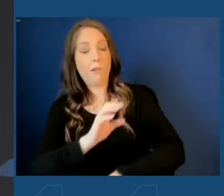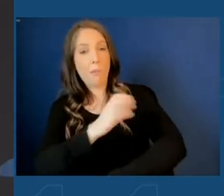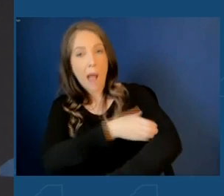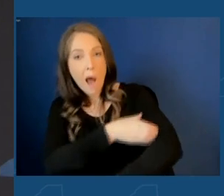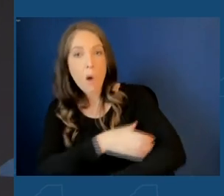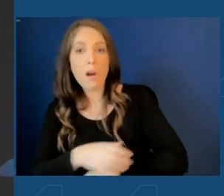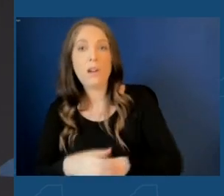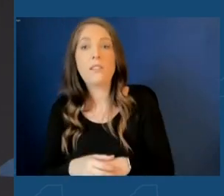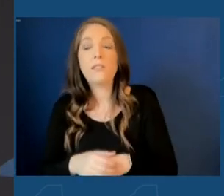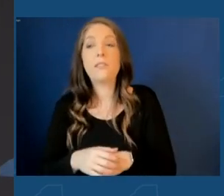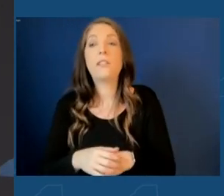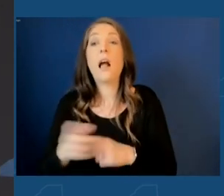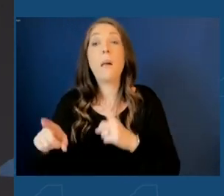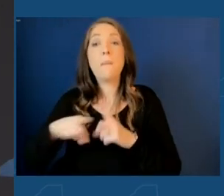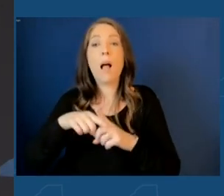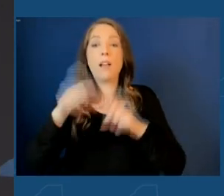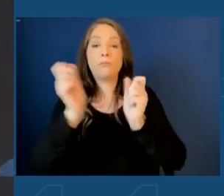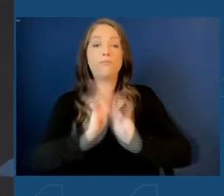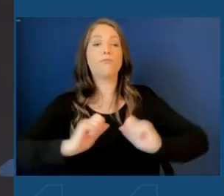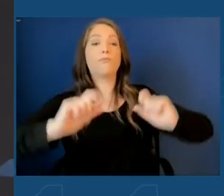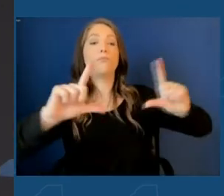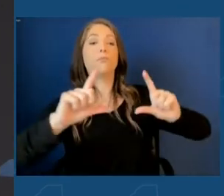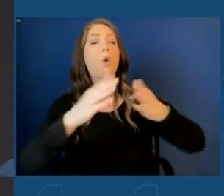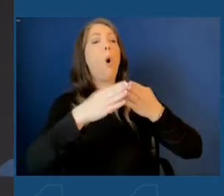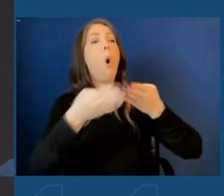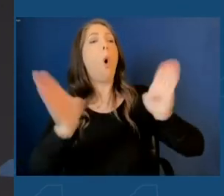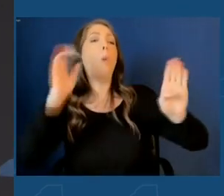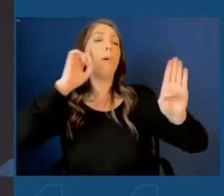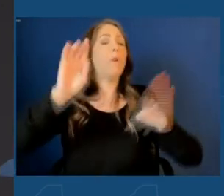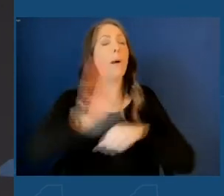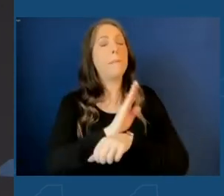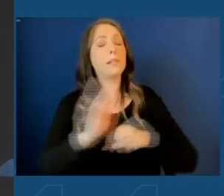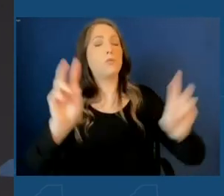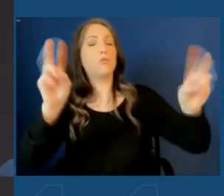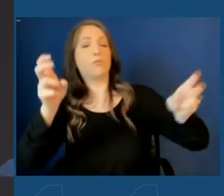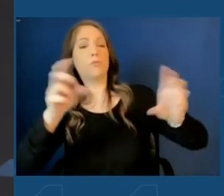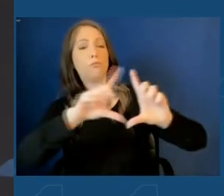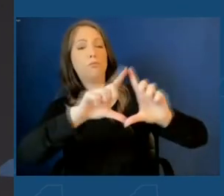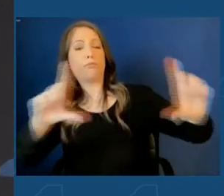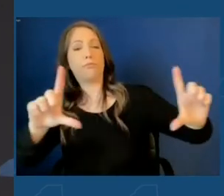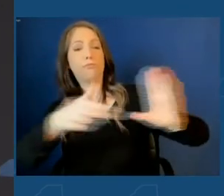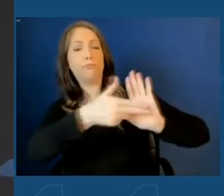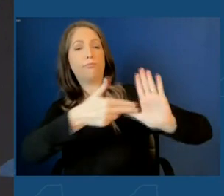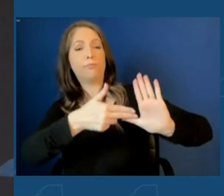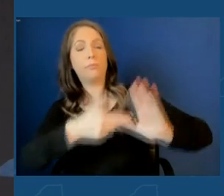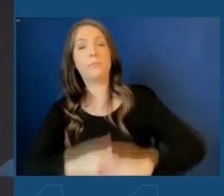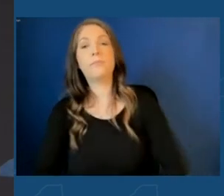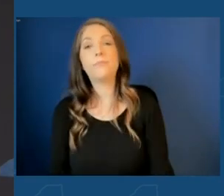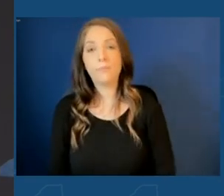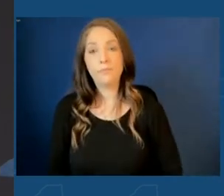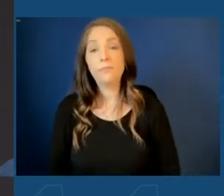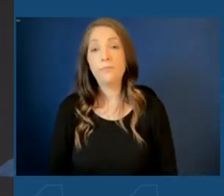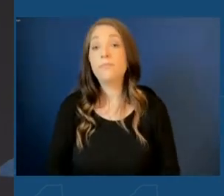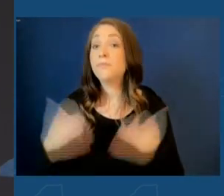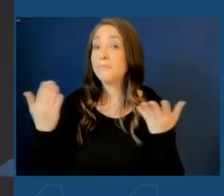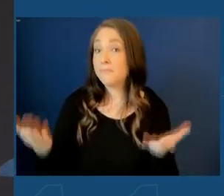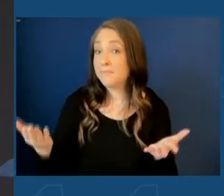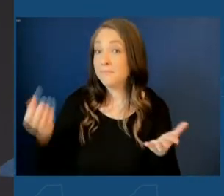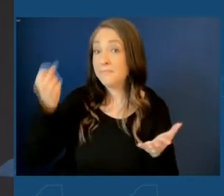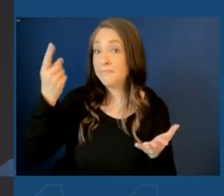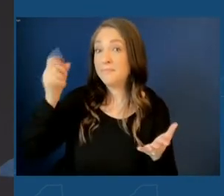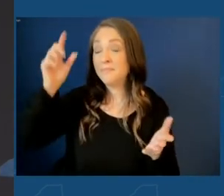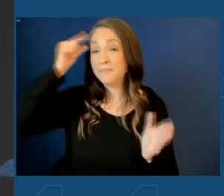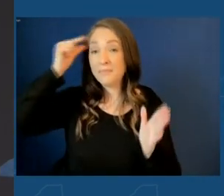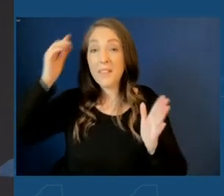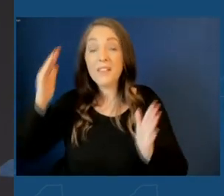business sign even when it was not popular. Likewise, Governor Kathy Hochul, a governor for our whole state, but one with